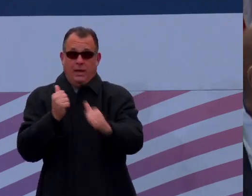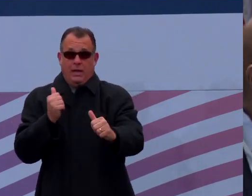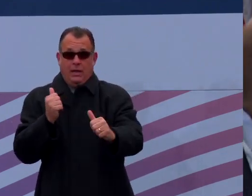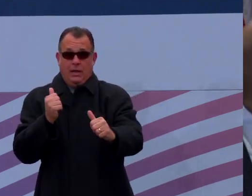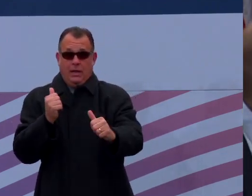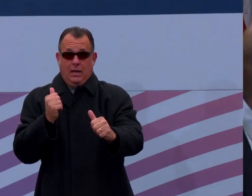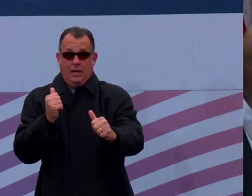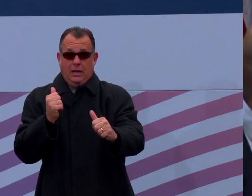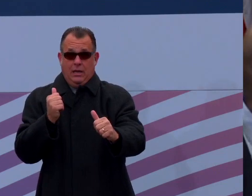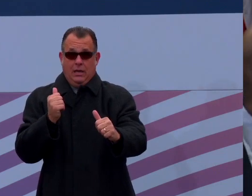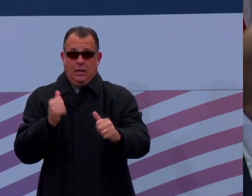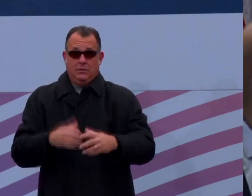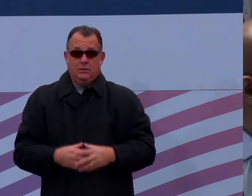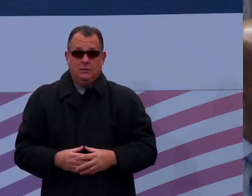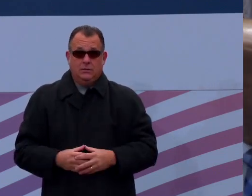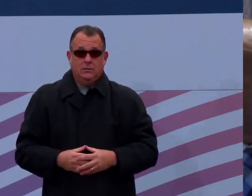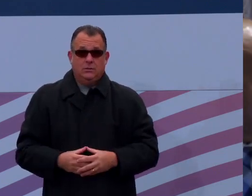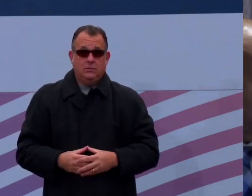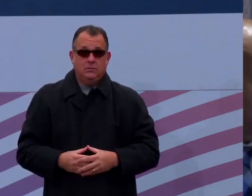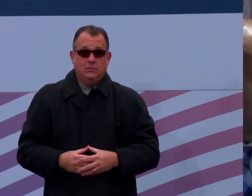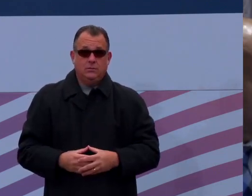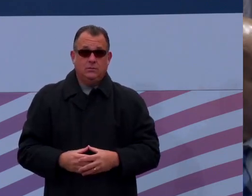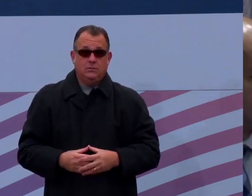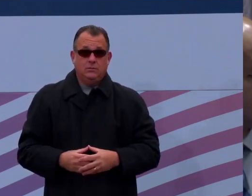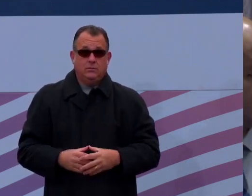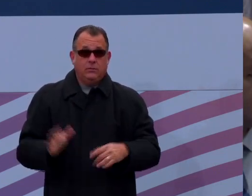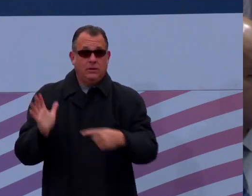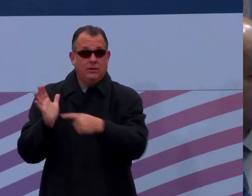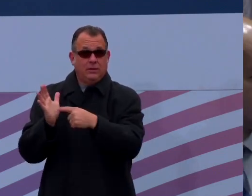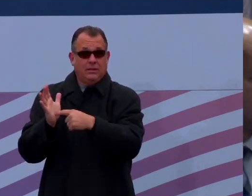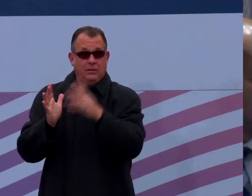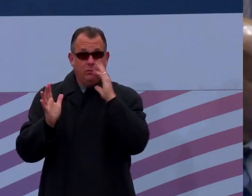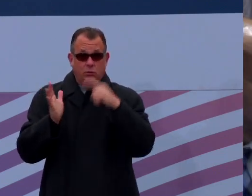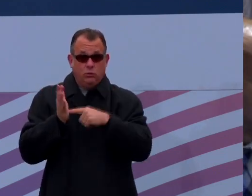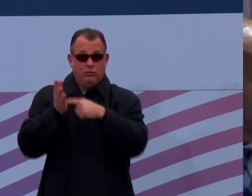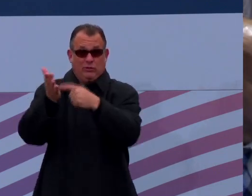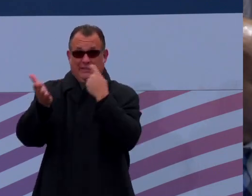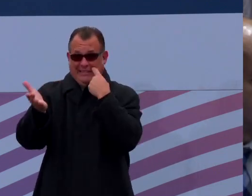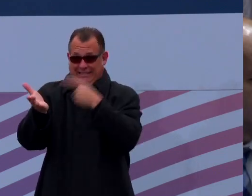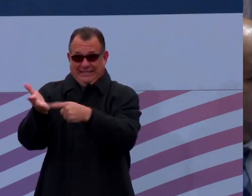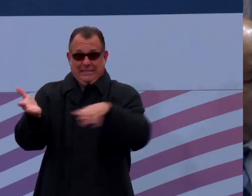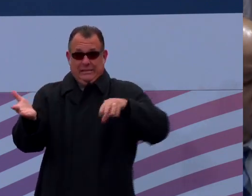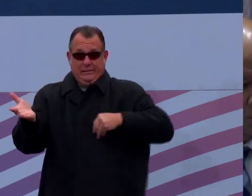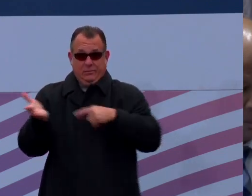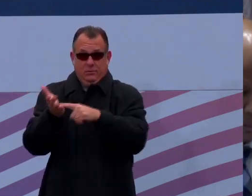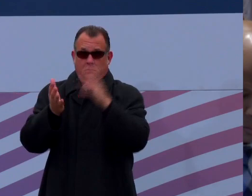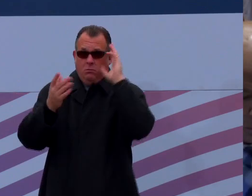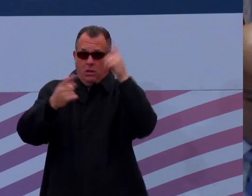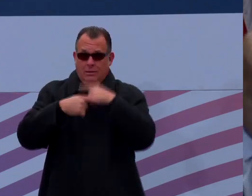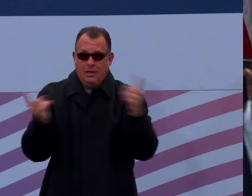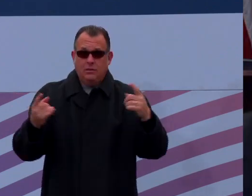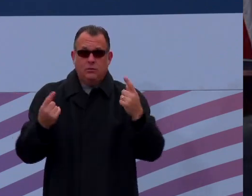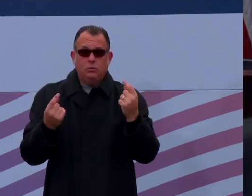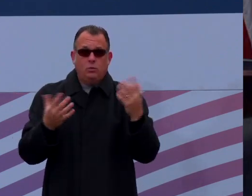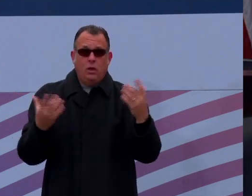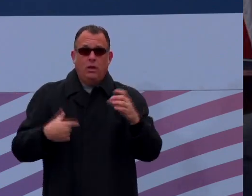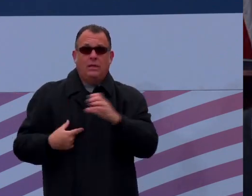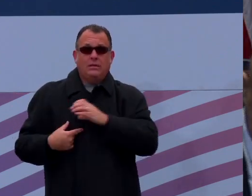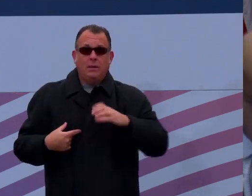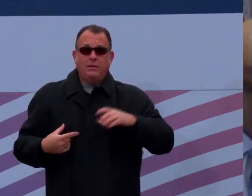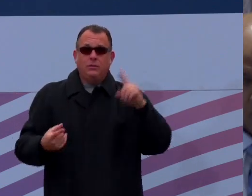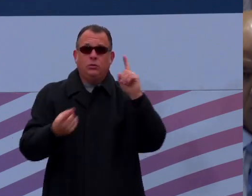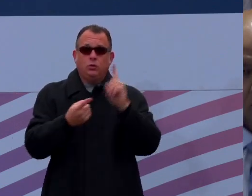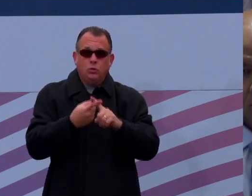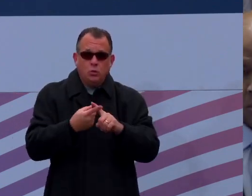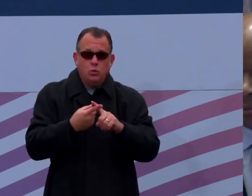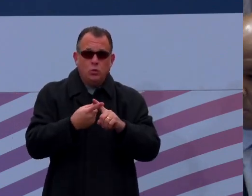adopted. Pursuant to the resolution just adopted, the Chair wishes to announce the following committee to escort Lieutenant Governor-Elect Austin